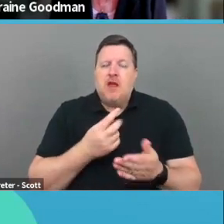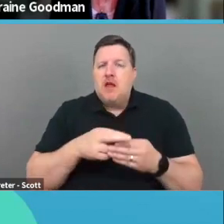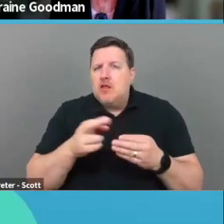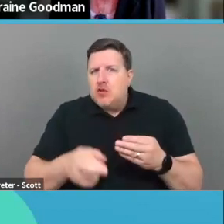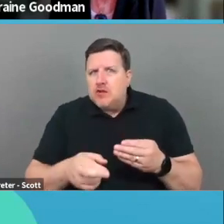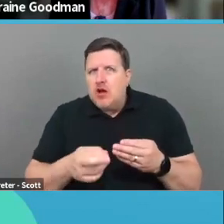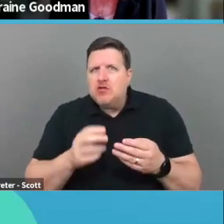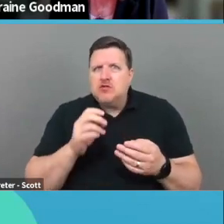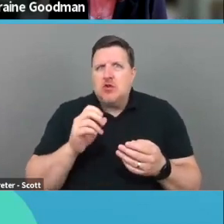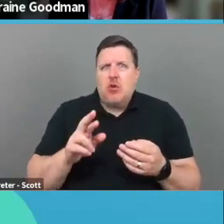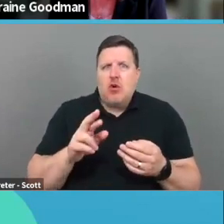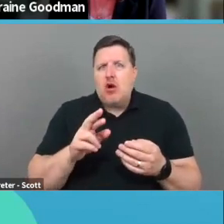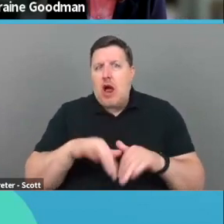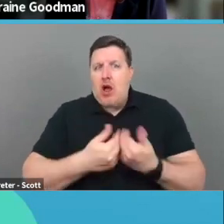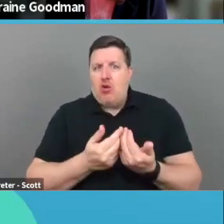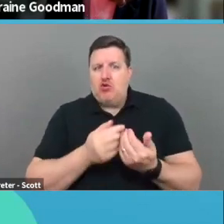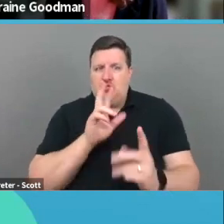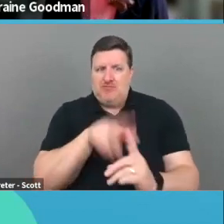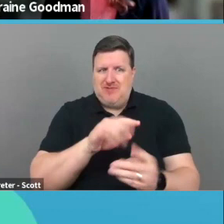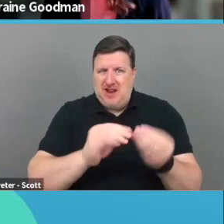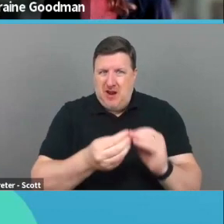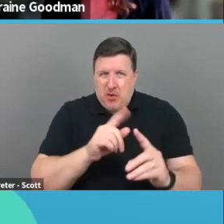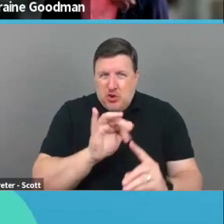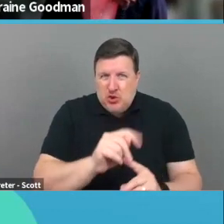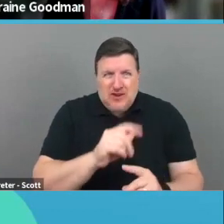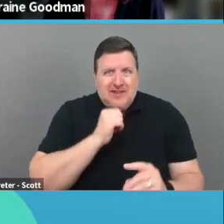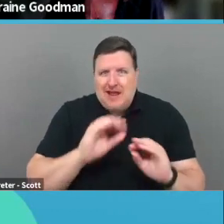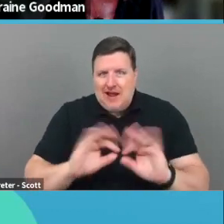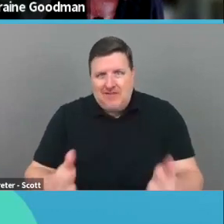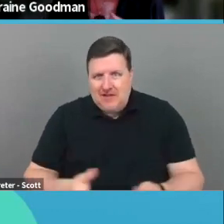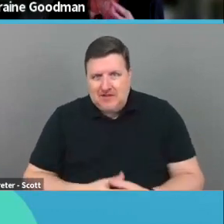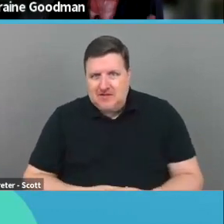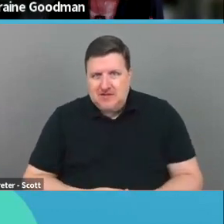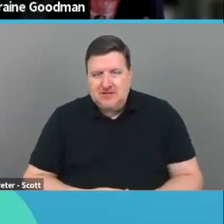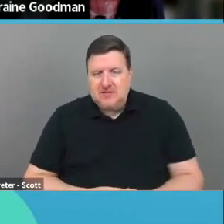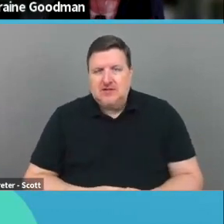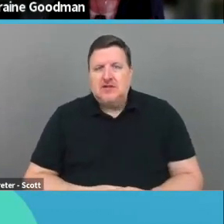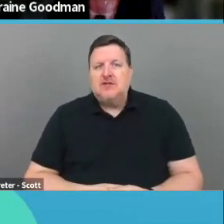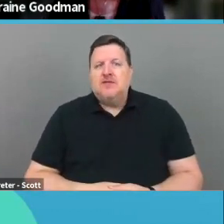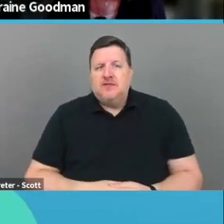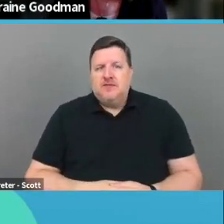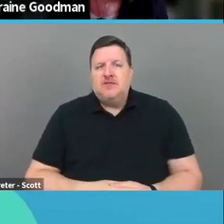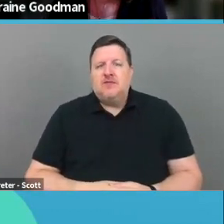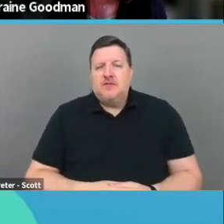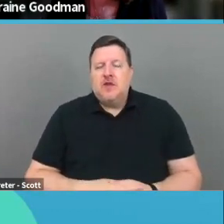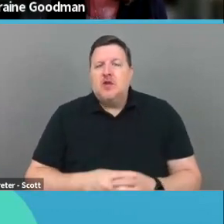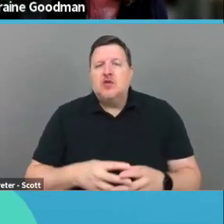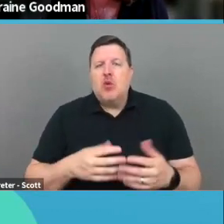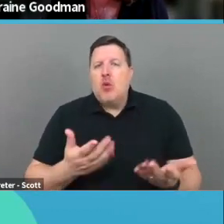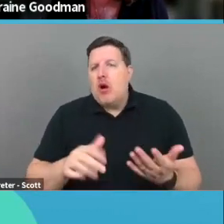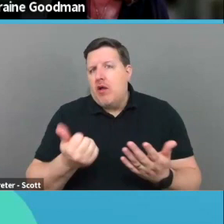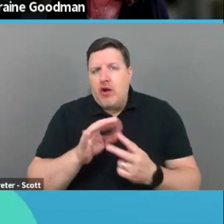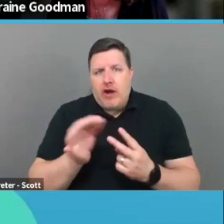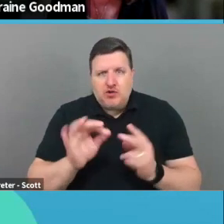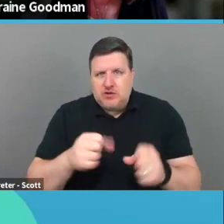or the, the, the quantifiable results aren't so obvious, right? So what other options